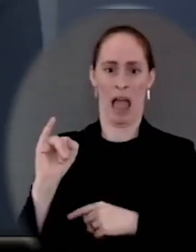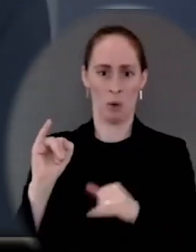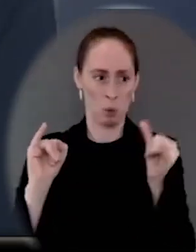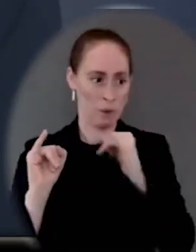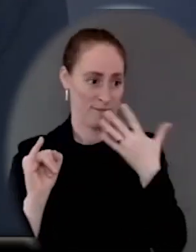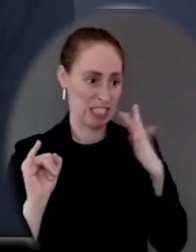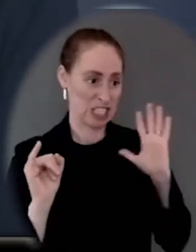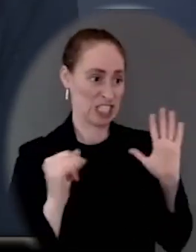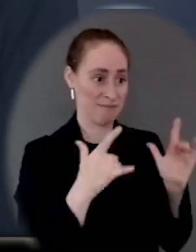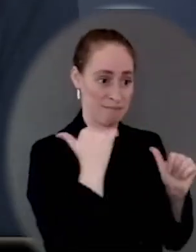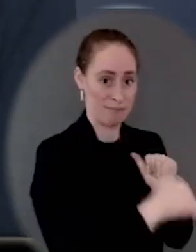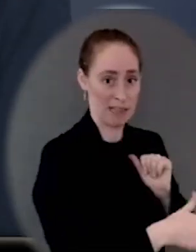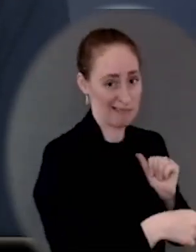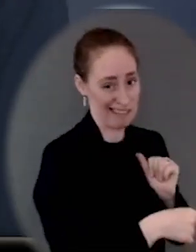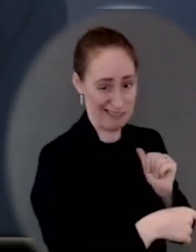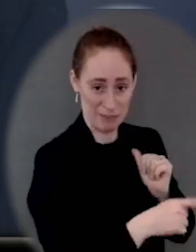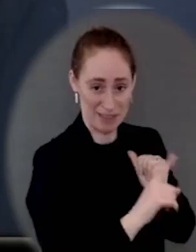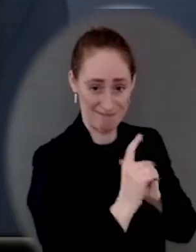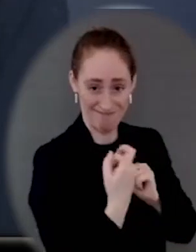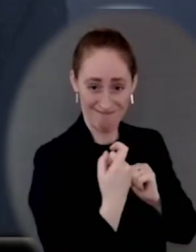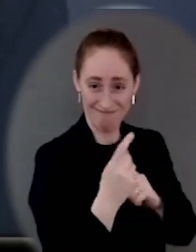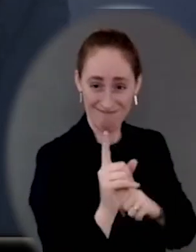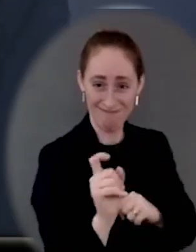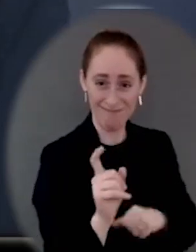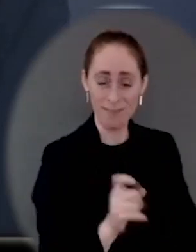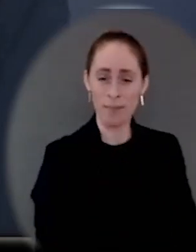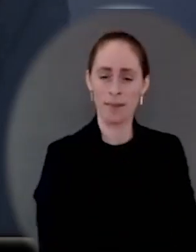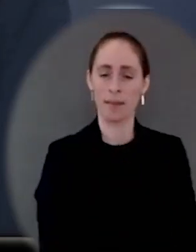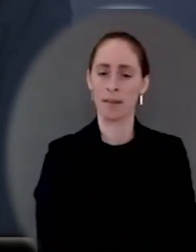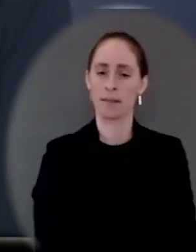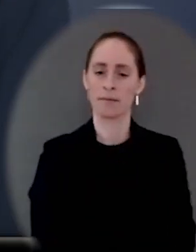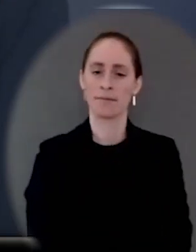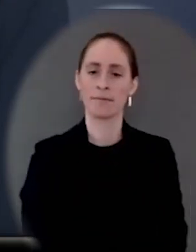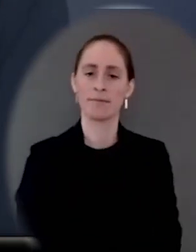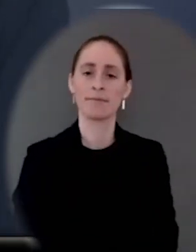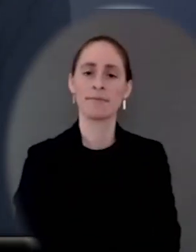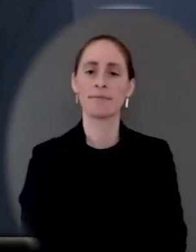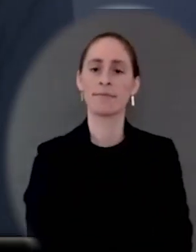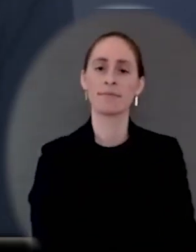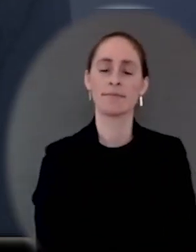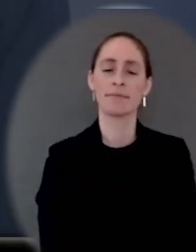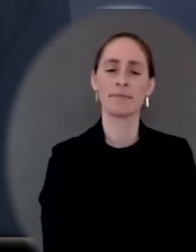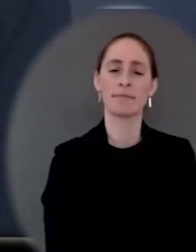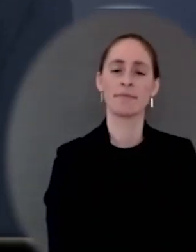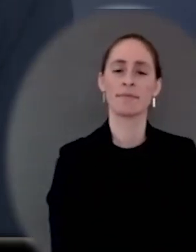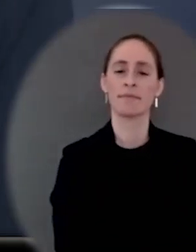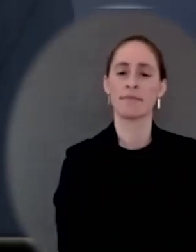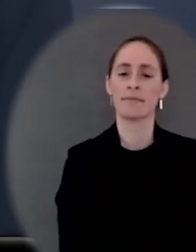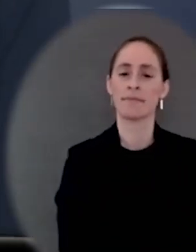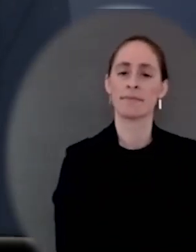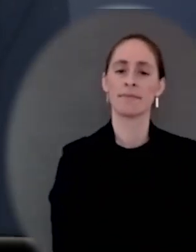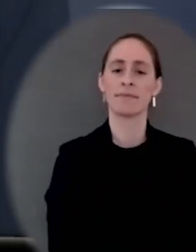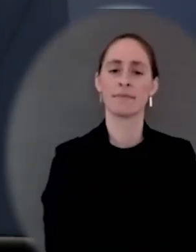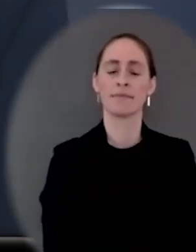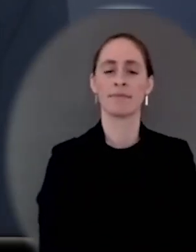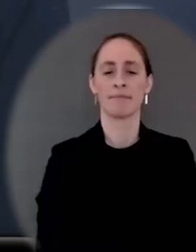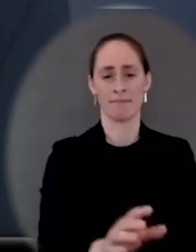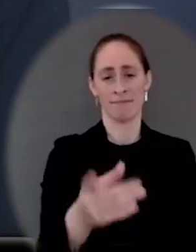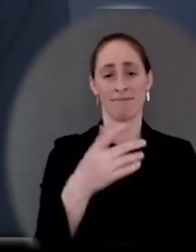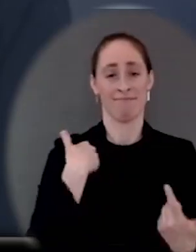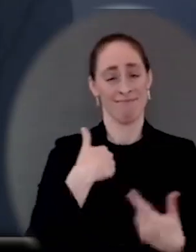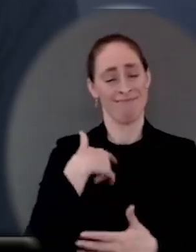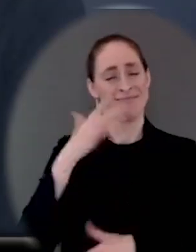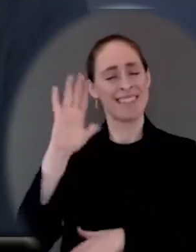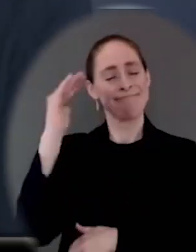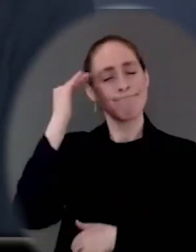Nobel economists, Nobel laureate economists have conveyed, which is that this will help address inflation. We know that economists